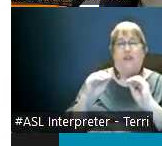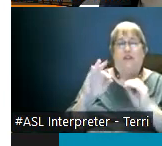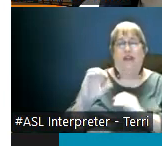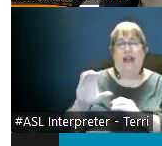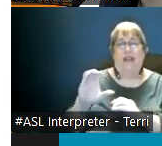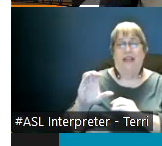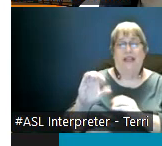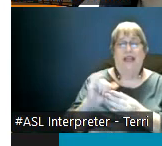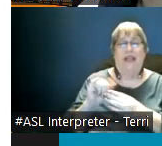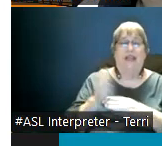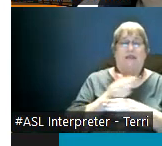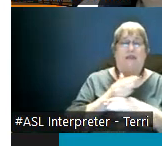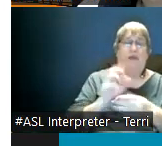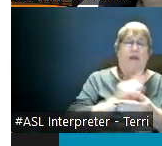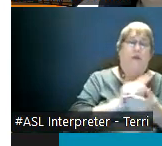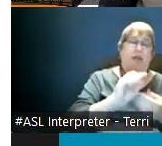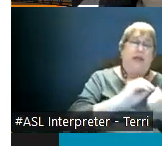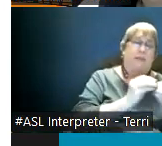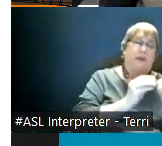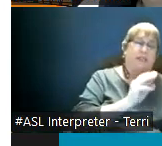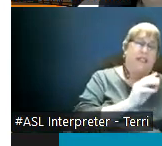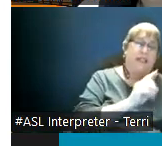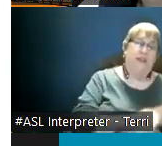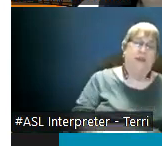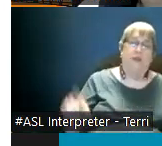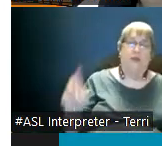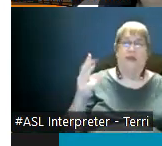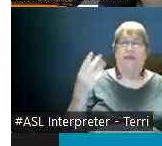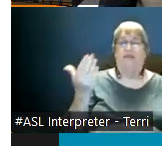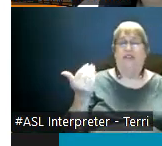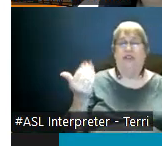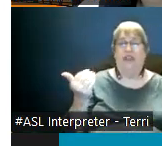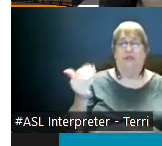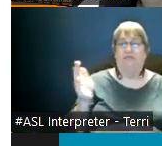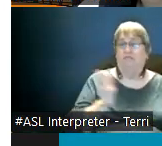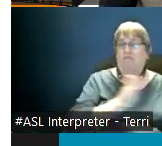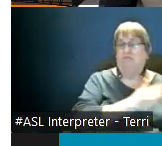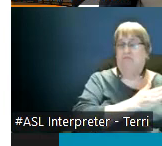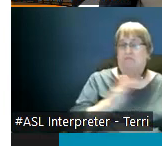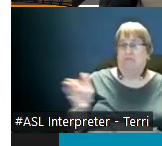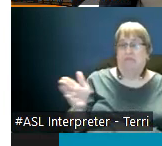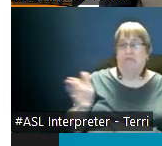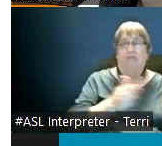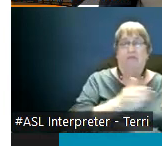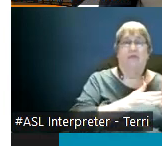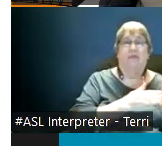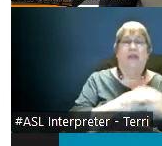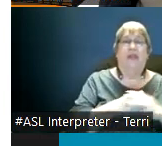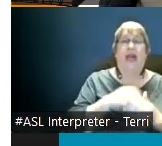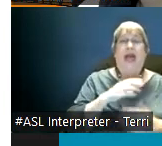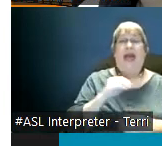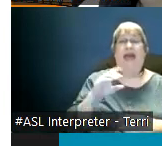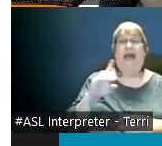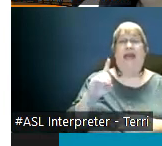between week six and 15 um it should it should be noted that um uh the the dates